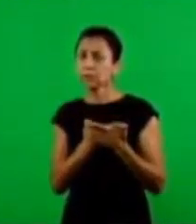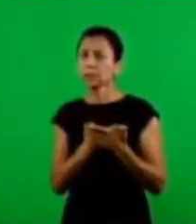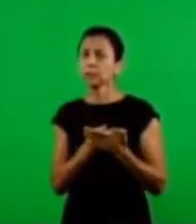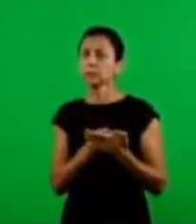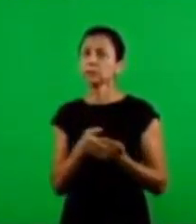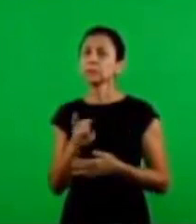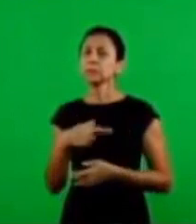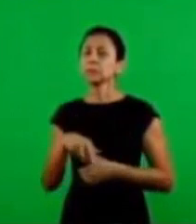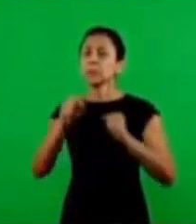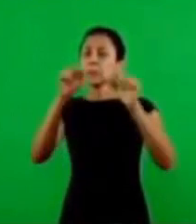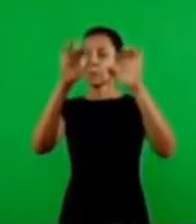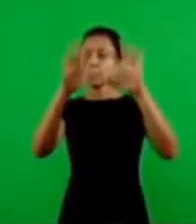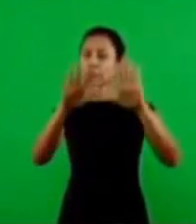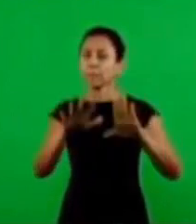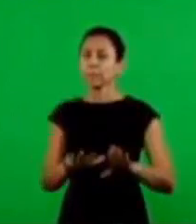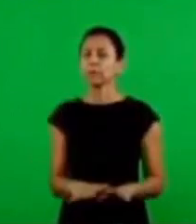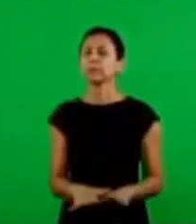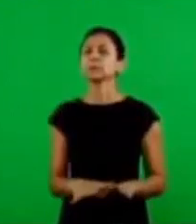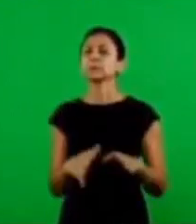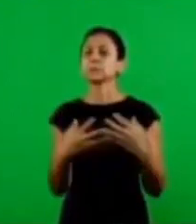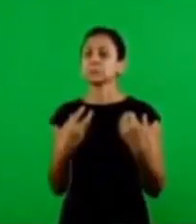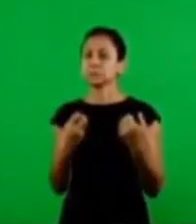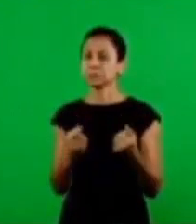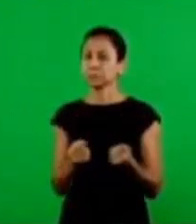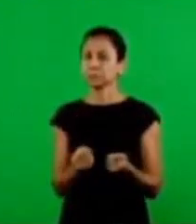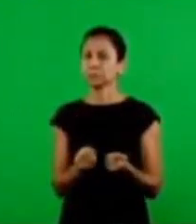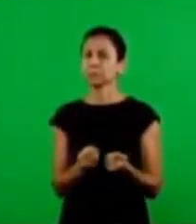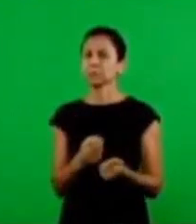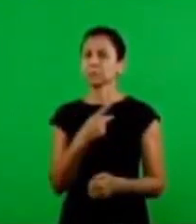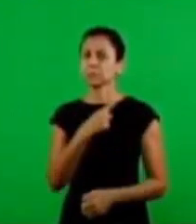we're receiving many blessings because of the work of the pastors